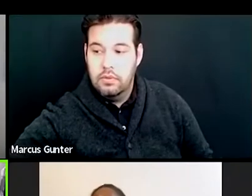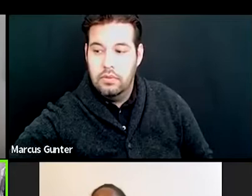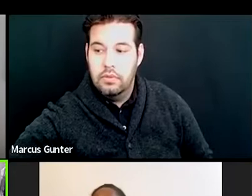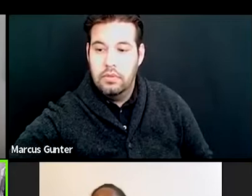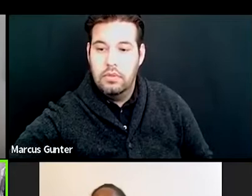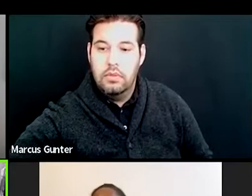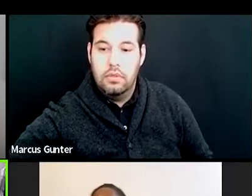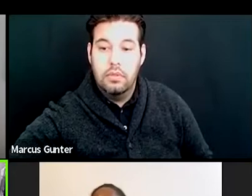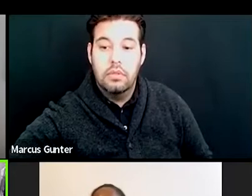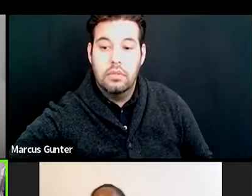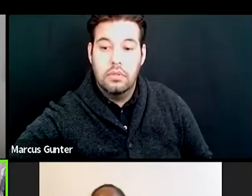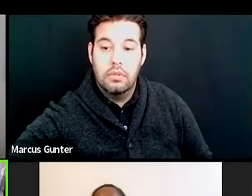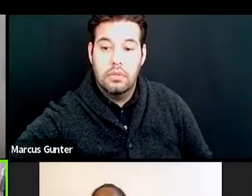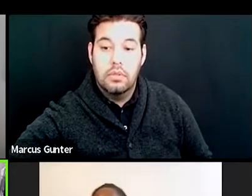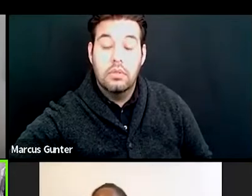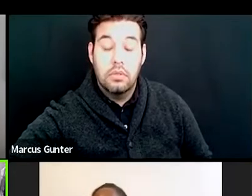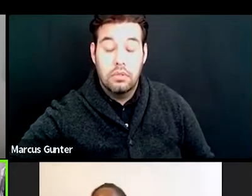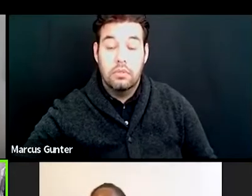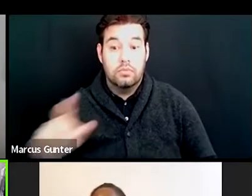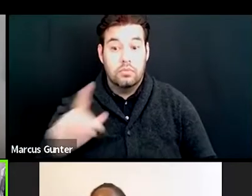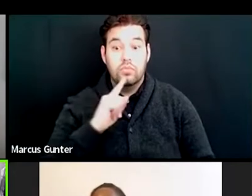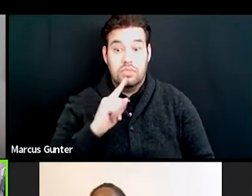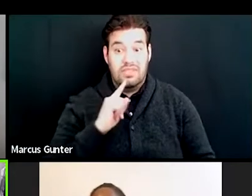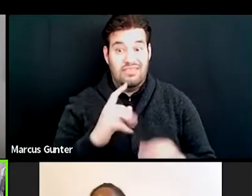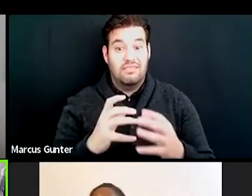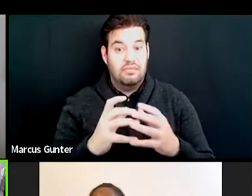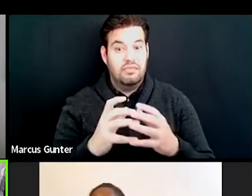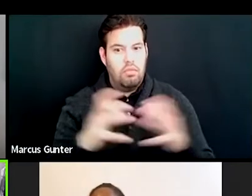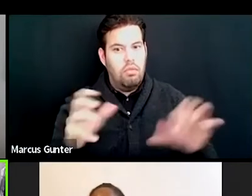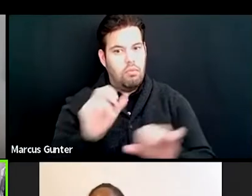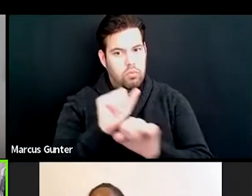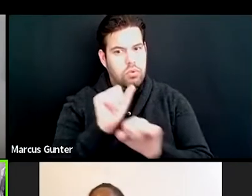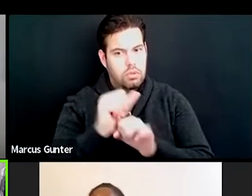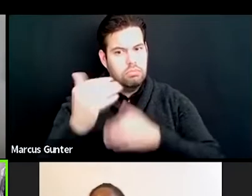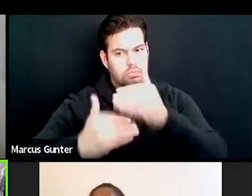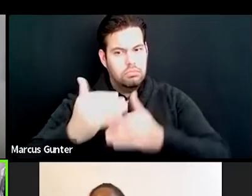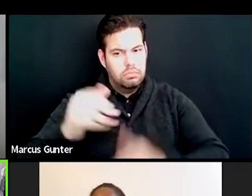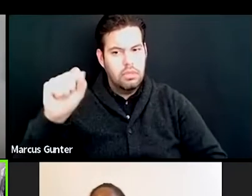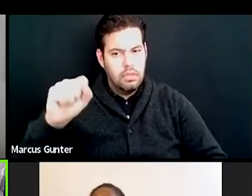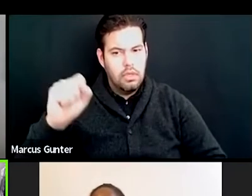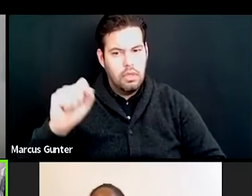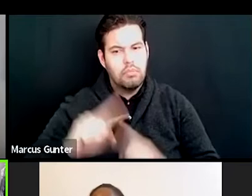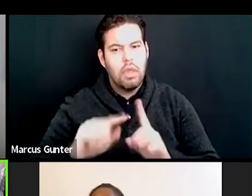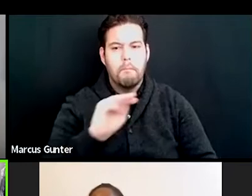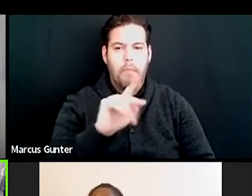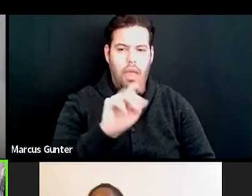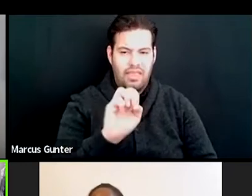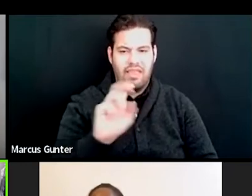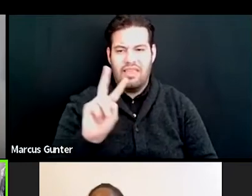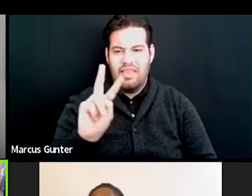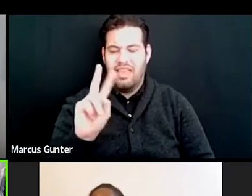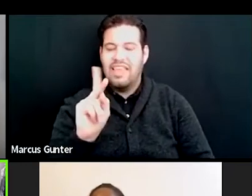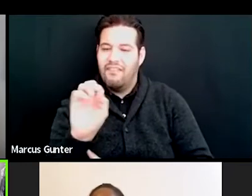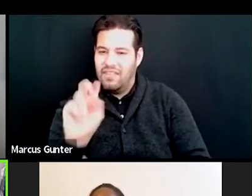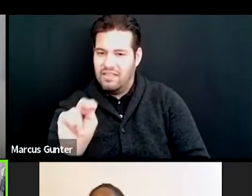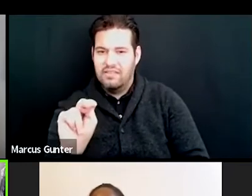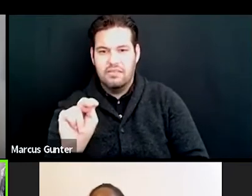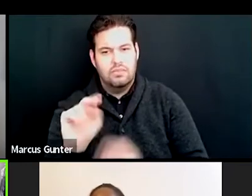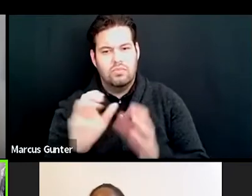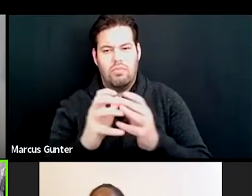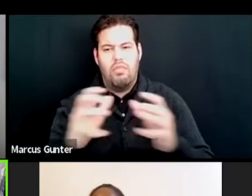this is, it's definitely a work in progress at this point, but I, I know Mike and Kevin have been doing a huge amount of